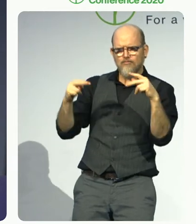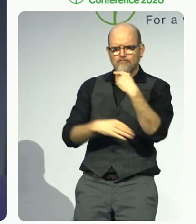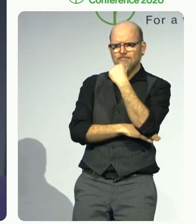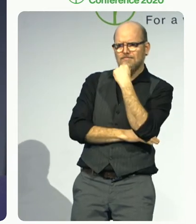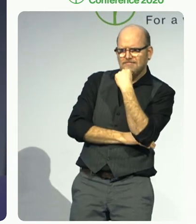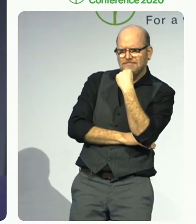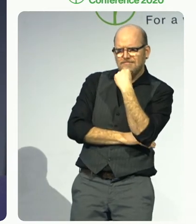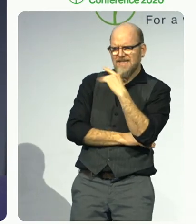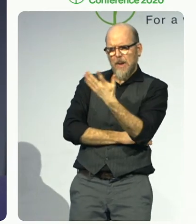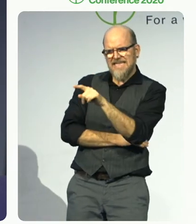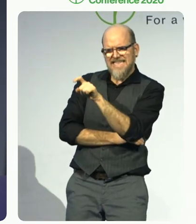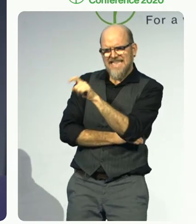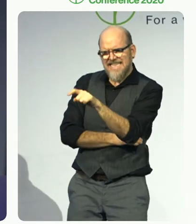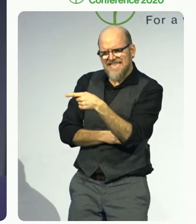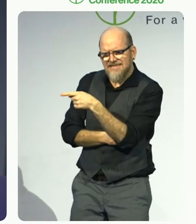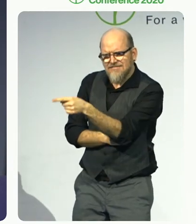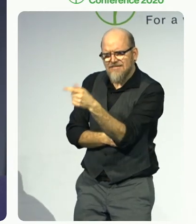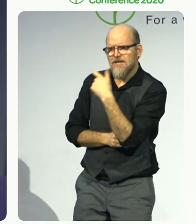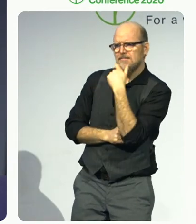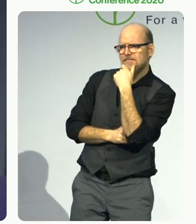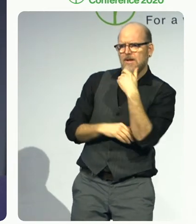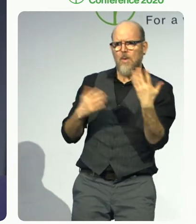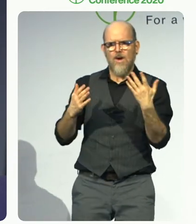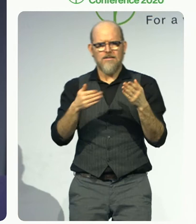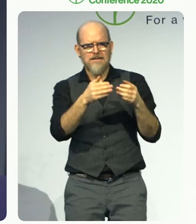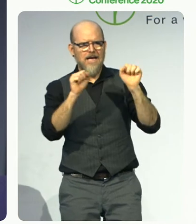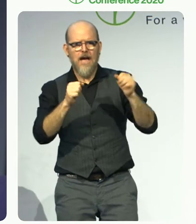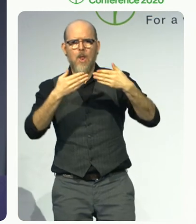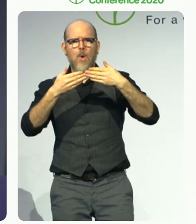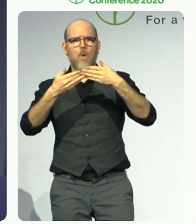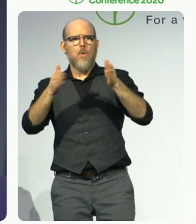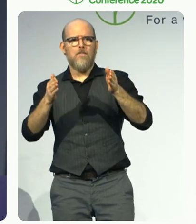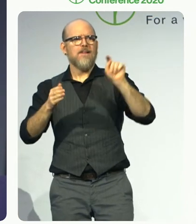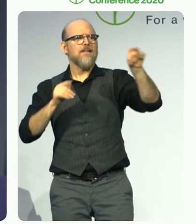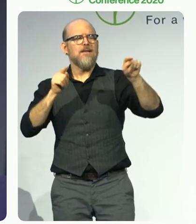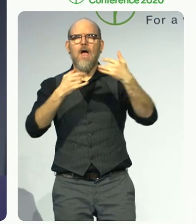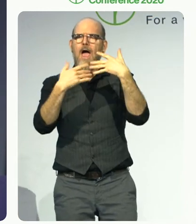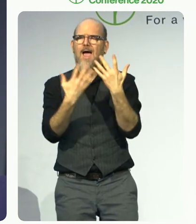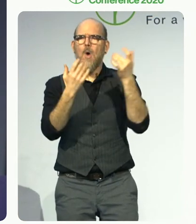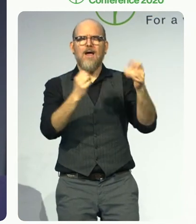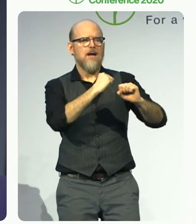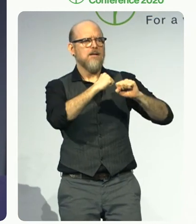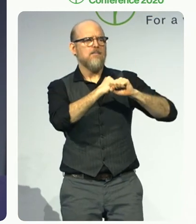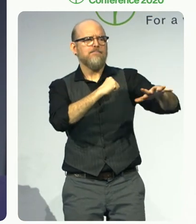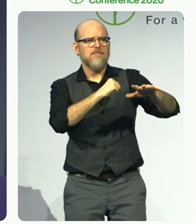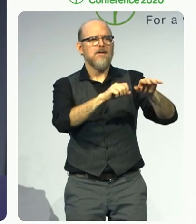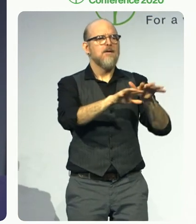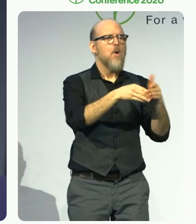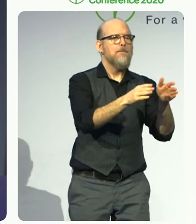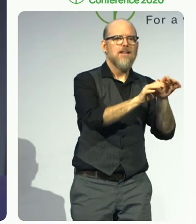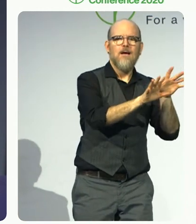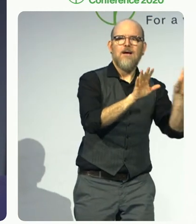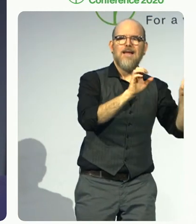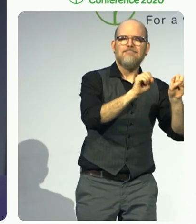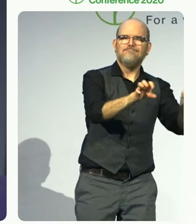This is why I see it as my personal duty to be here, to be here every